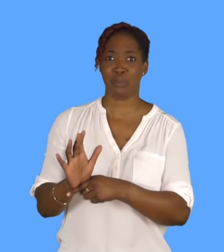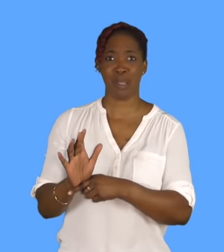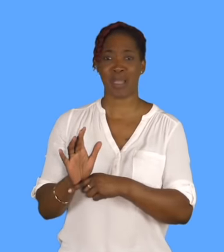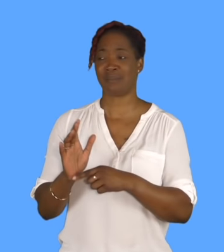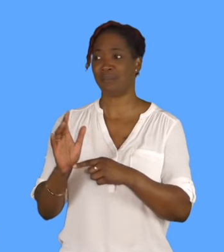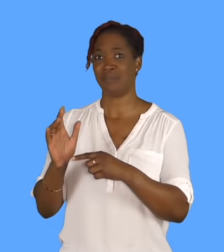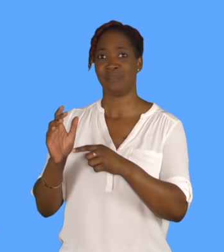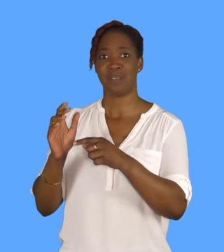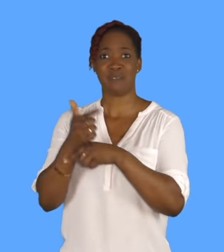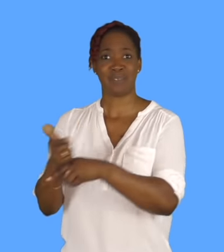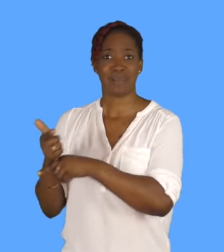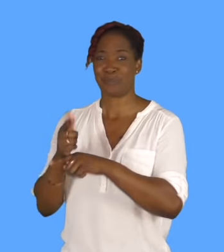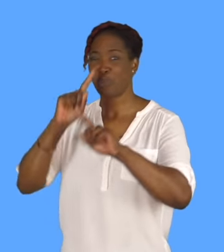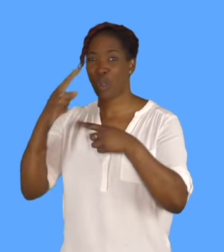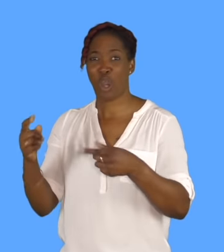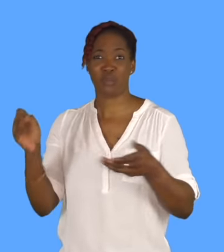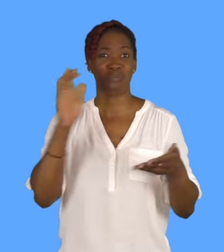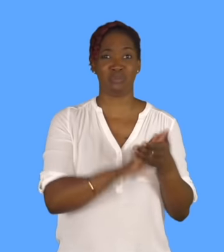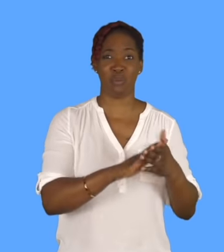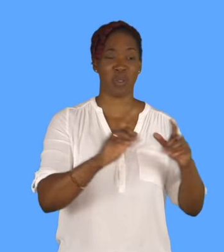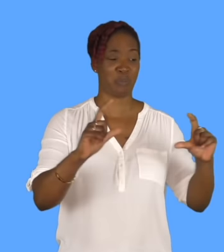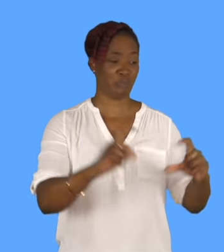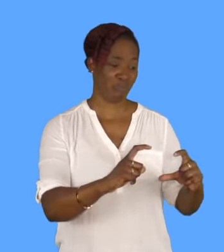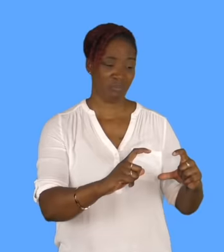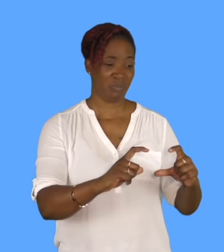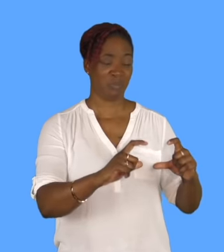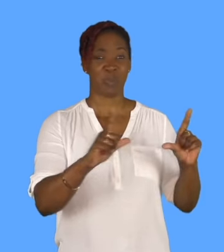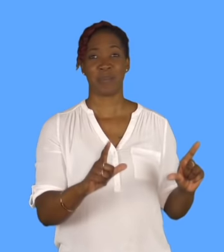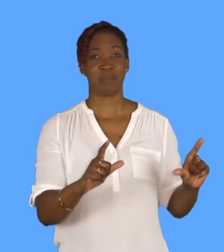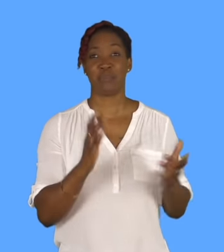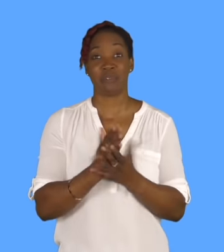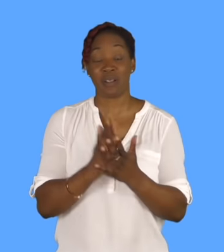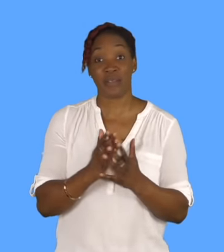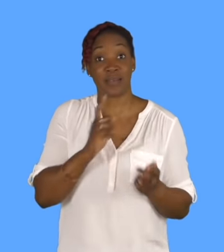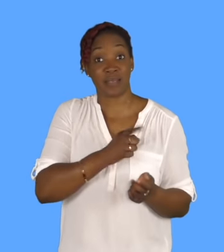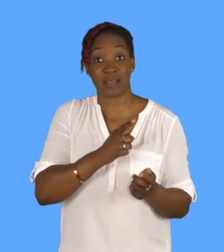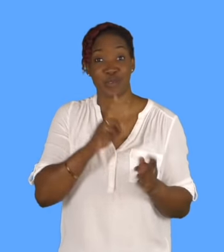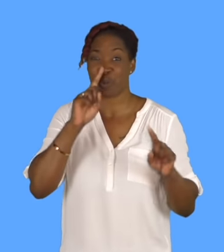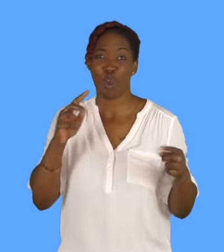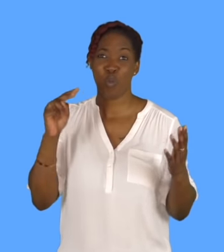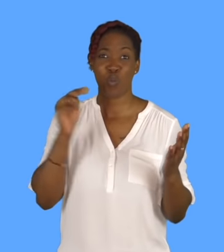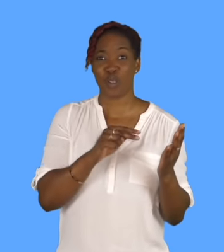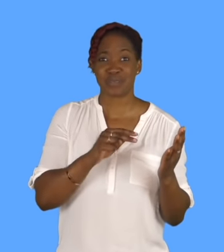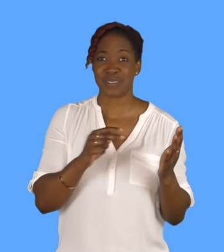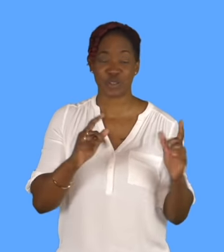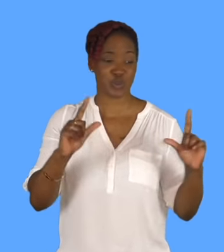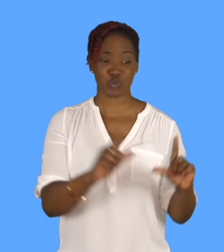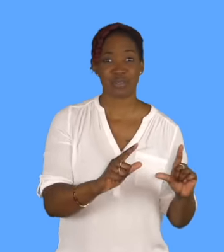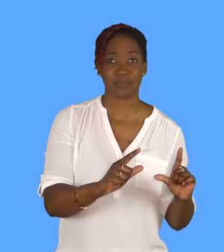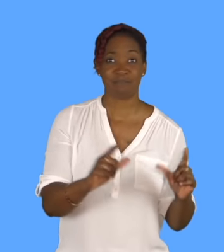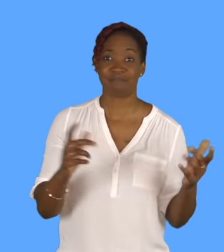and I'm not comparing, but I'm just saying that you can't watch Tarkovsky on a small screen. I mean, you also can't watch those amazing